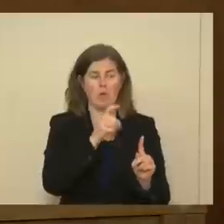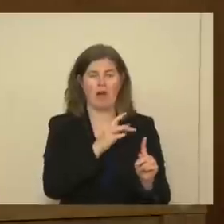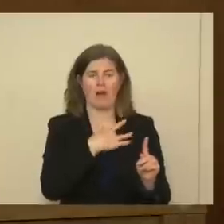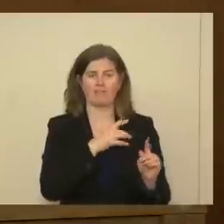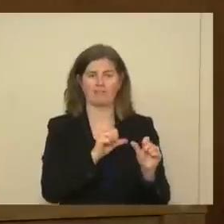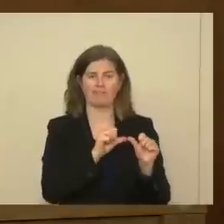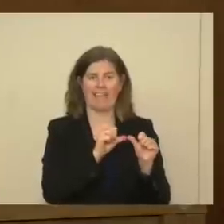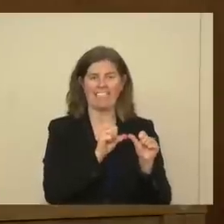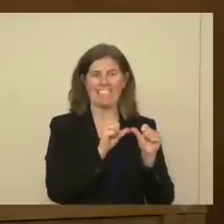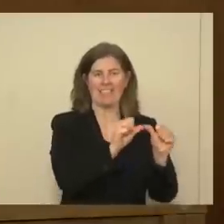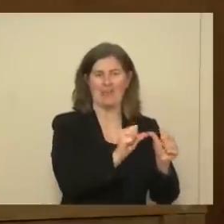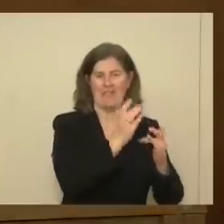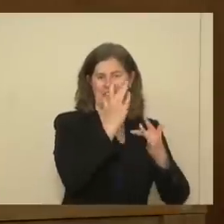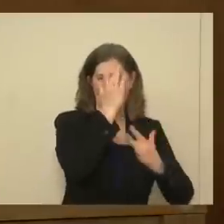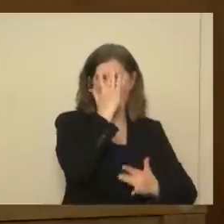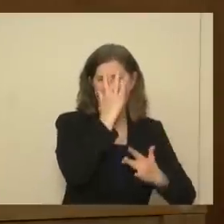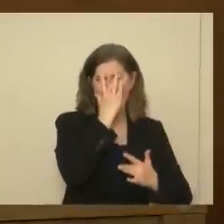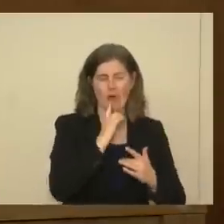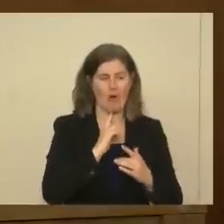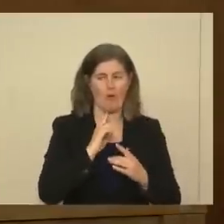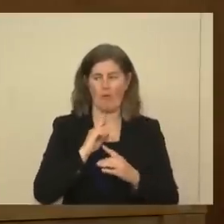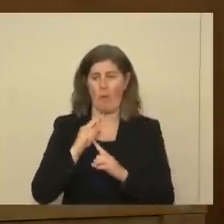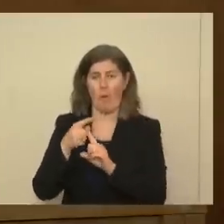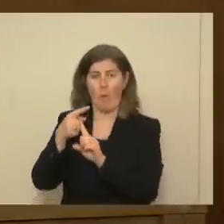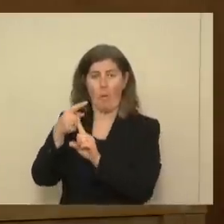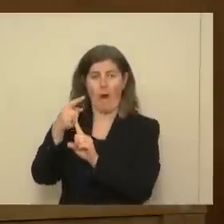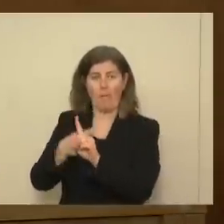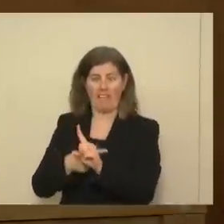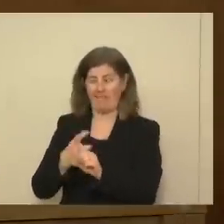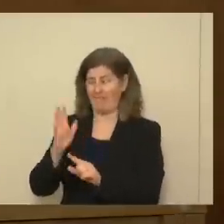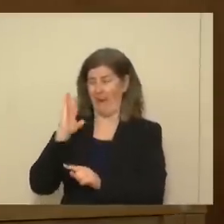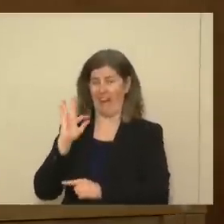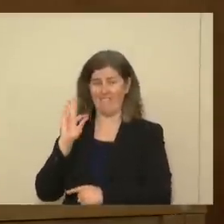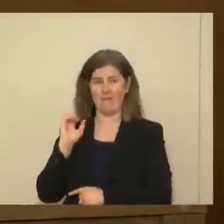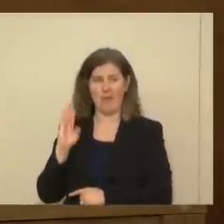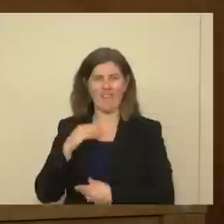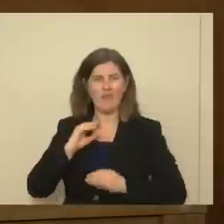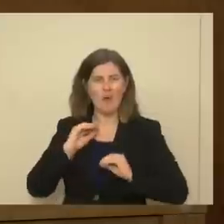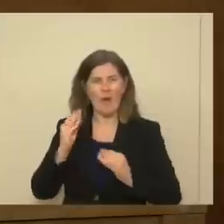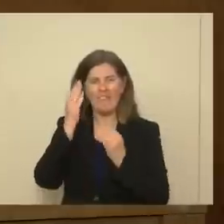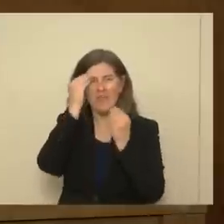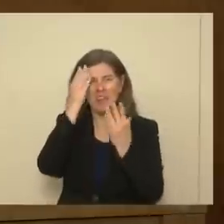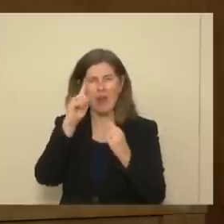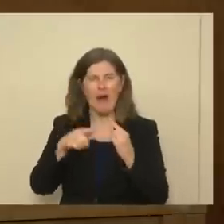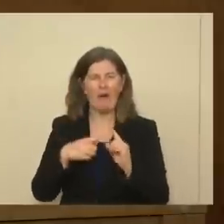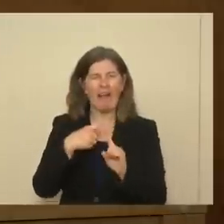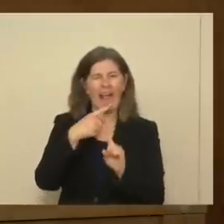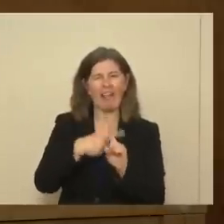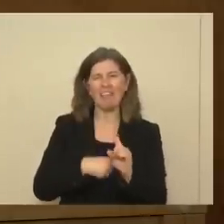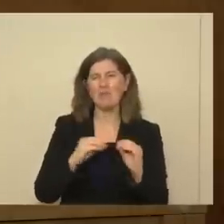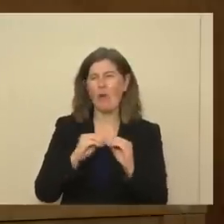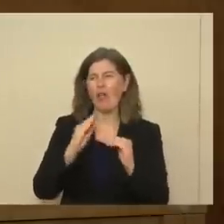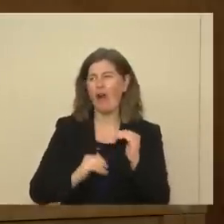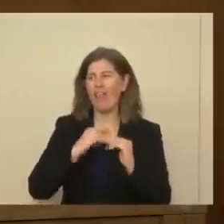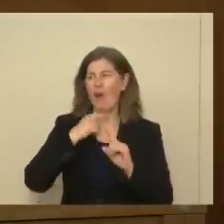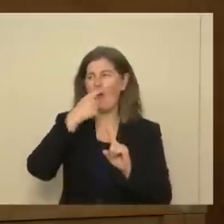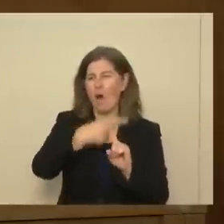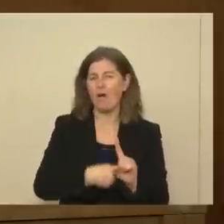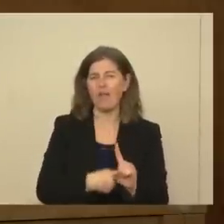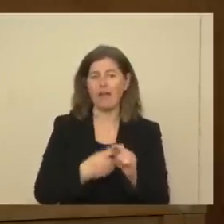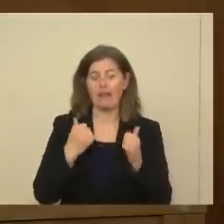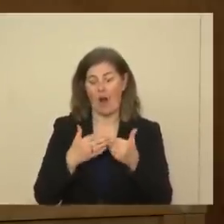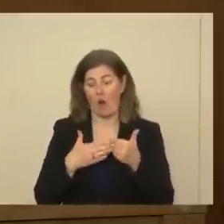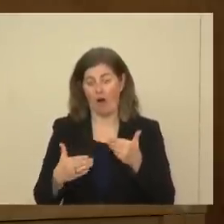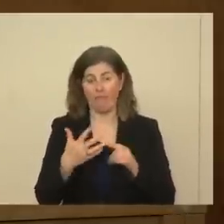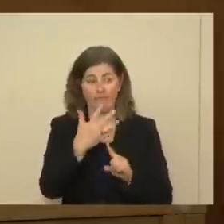illnesses. And, you know, one month into COVID, we didn't have any data about people who had an illness longer than one month. And, you know, five months